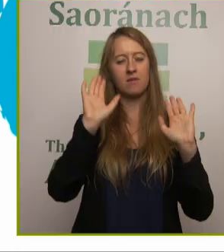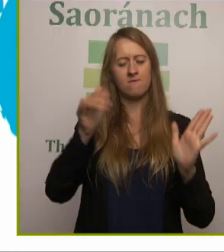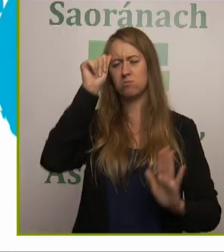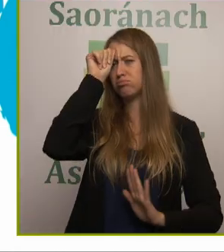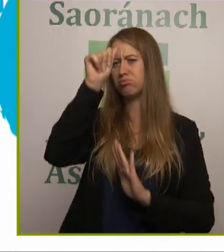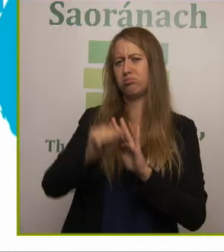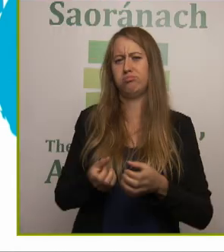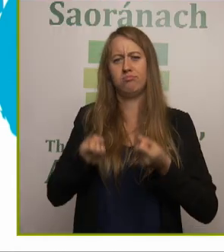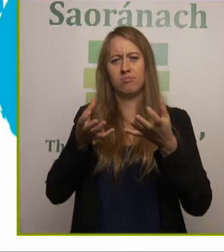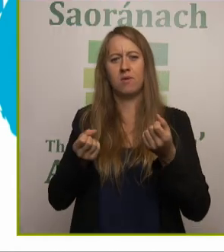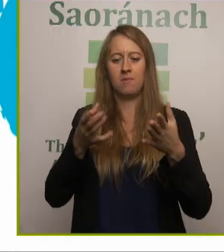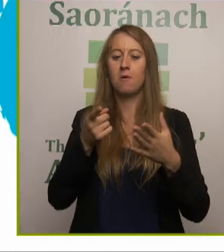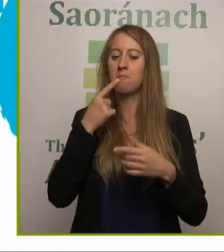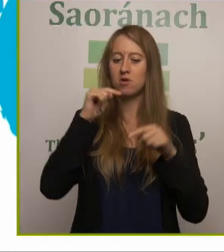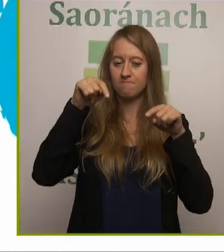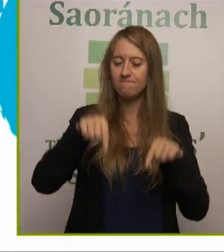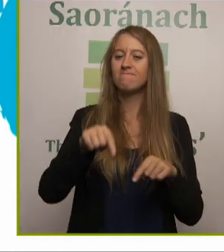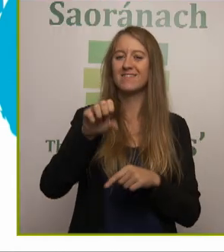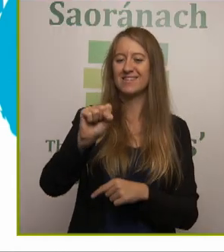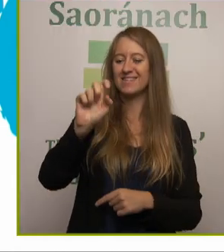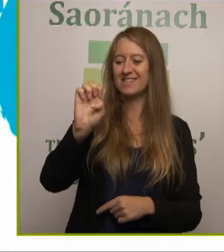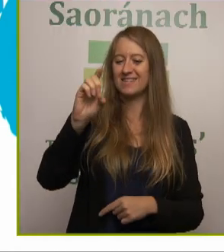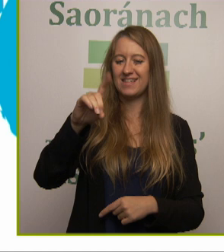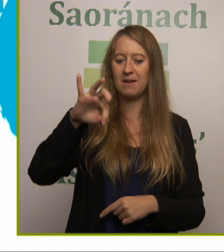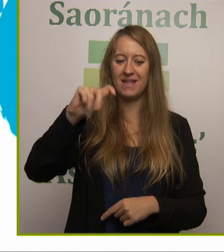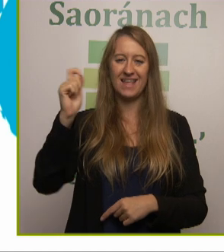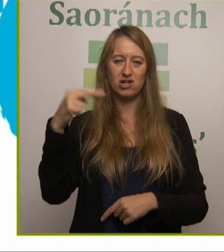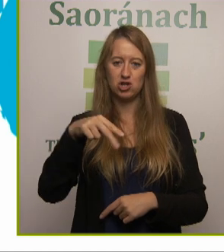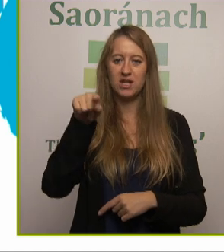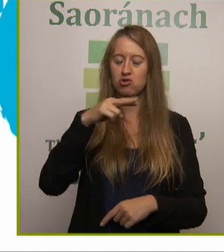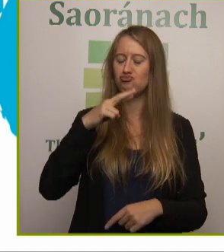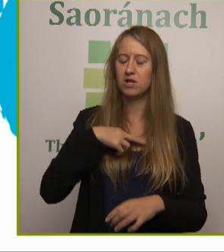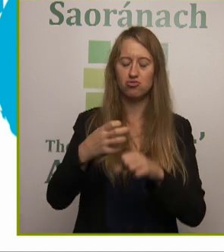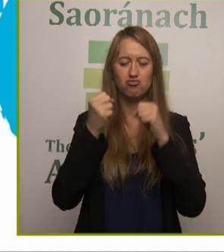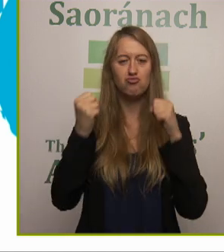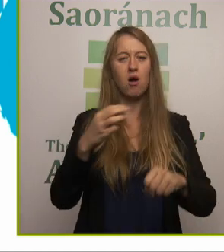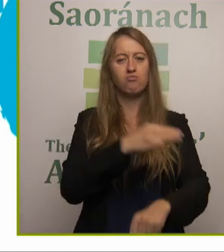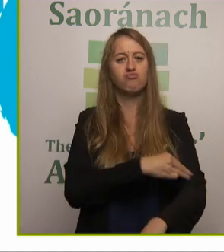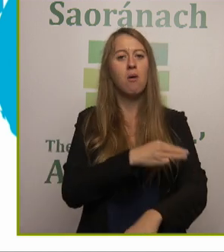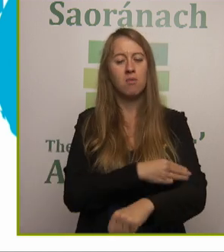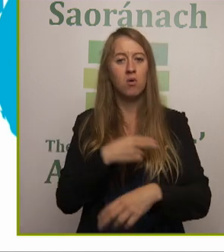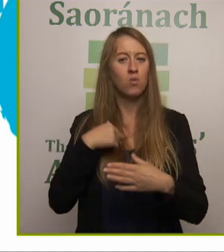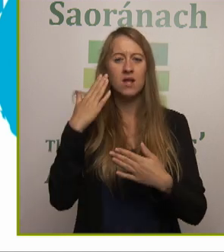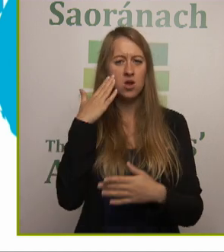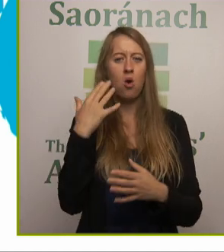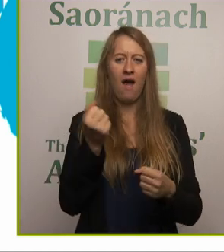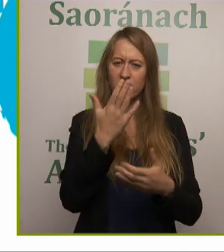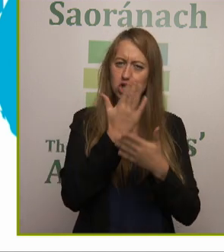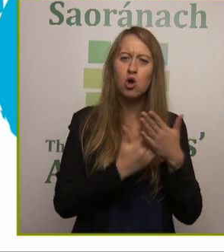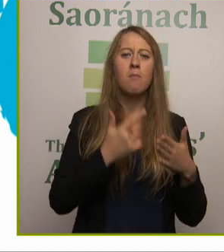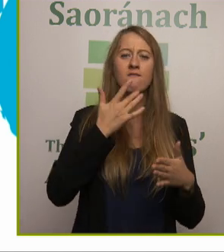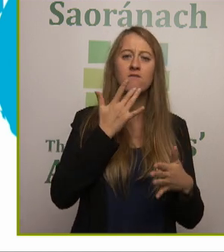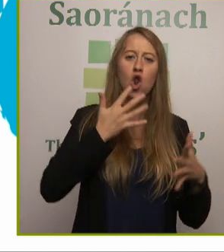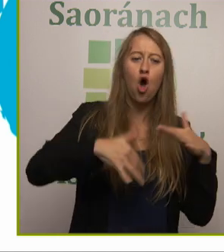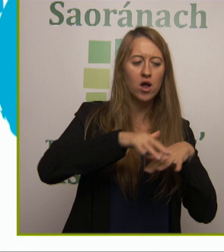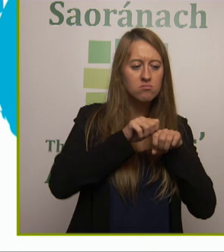So sedimentation is a massive issue. We've got issues with flood and now we're seeing issues with drought as well in some of our smaller rivers. We've got those